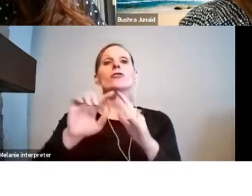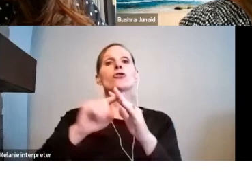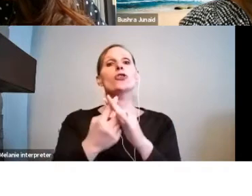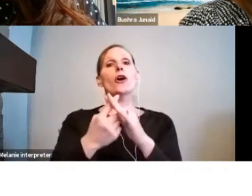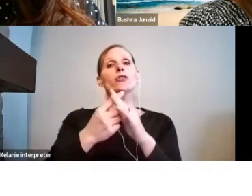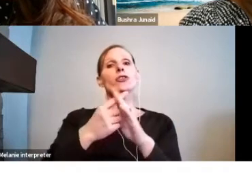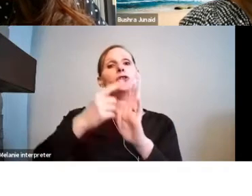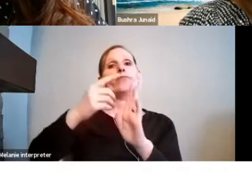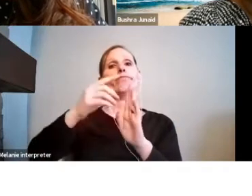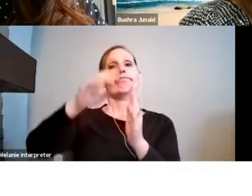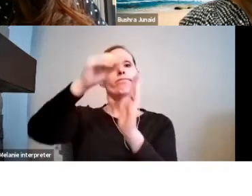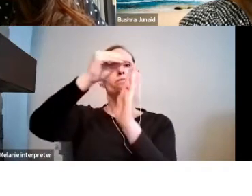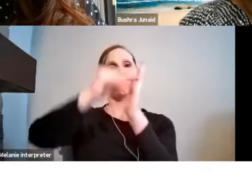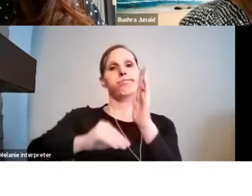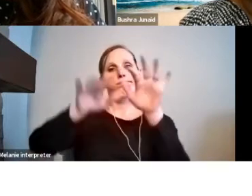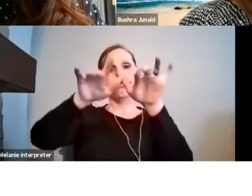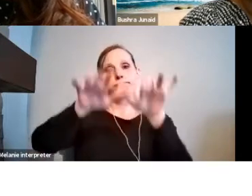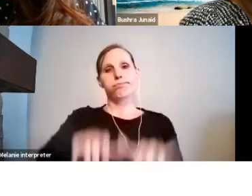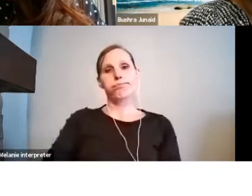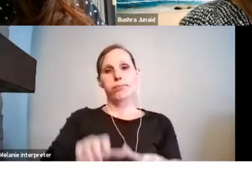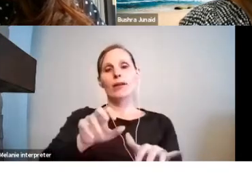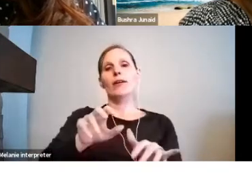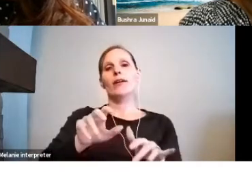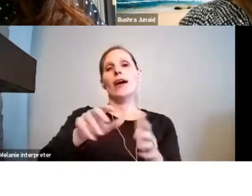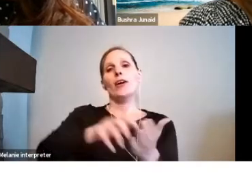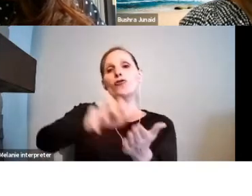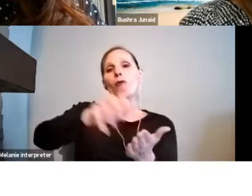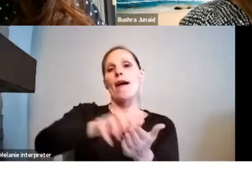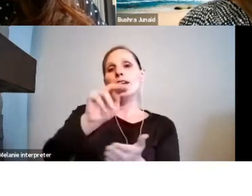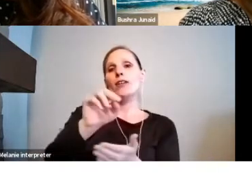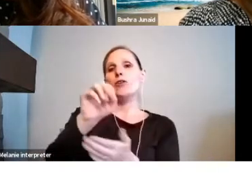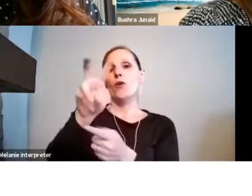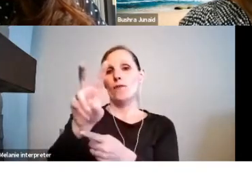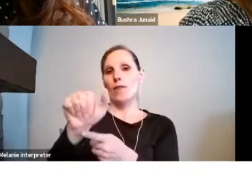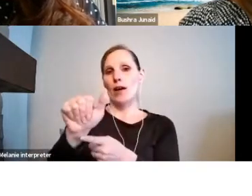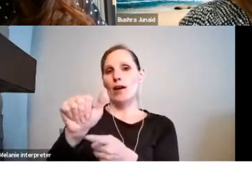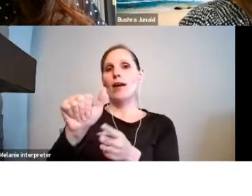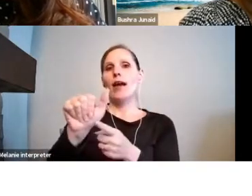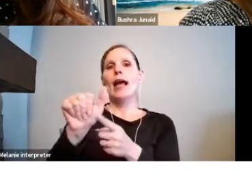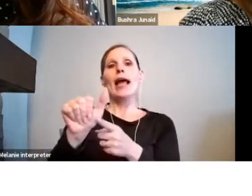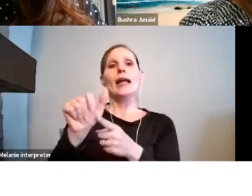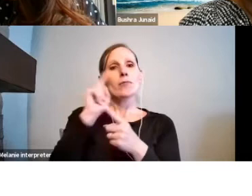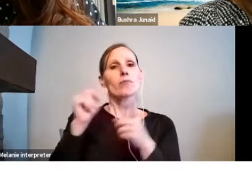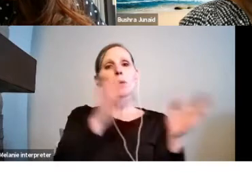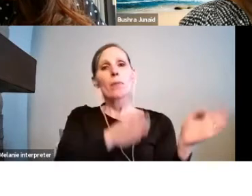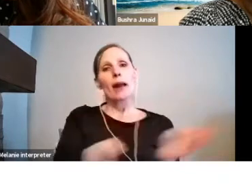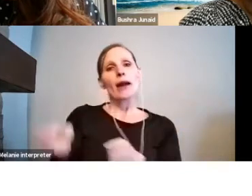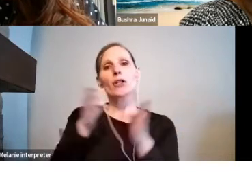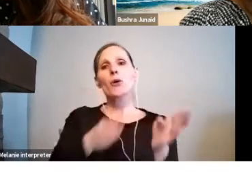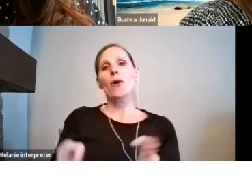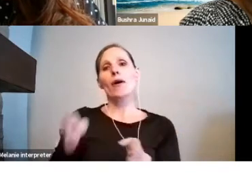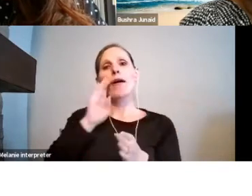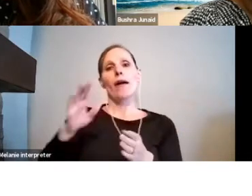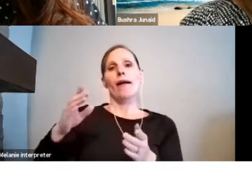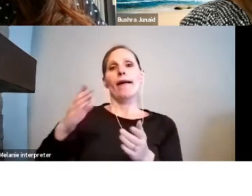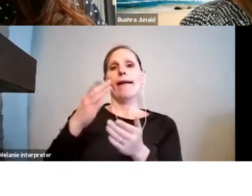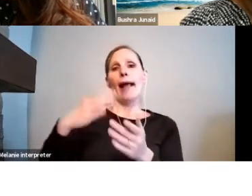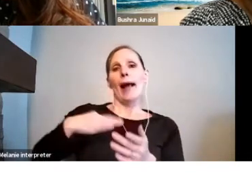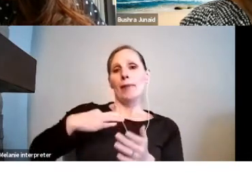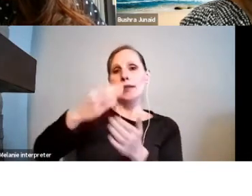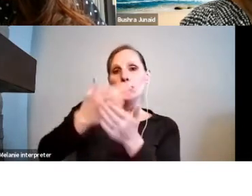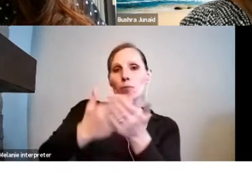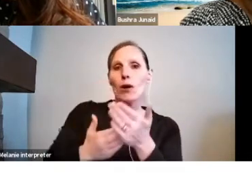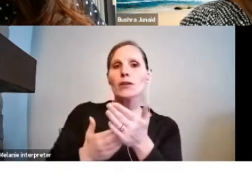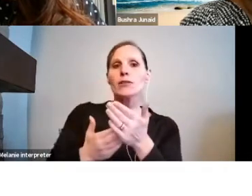and read through the application to understand the questions that you have to answer and the support documents and artistic examples that are